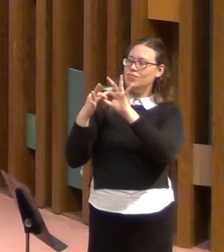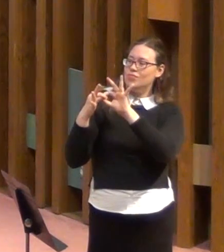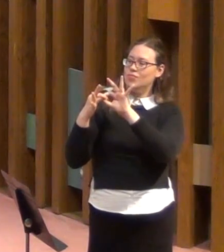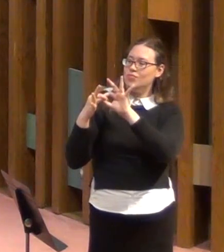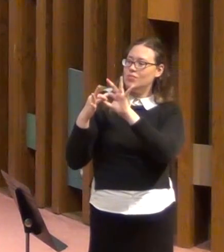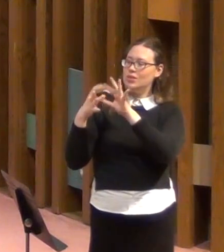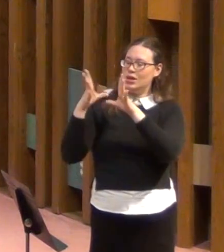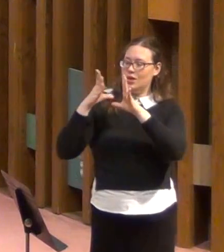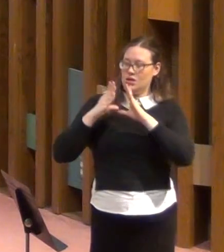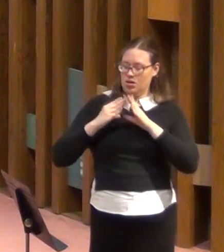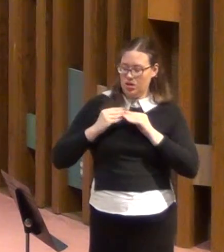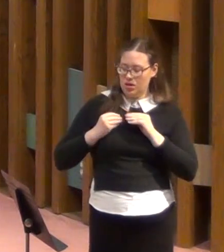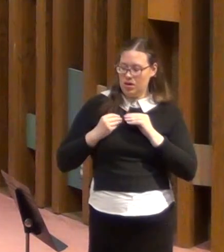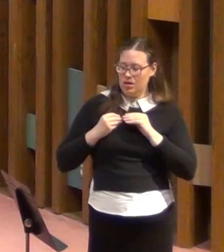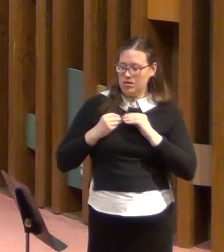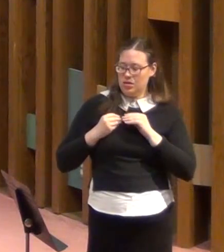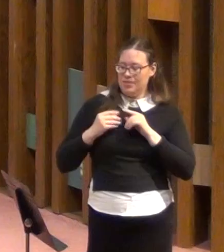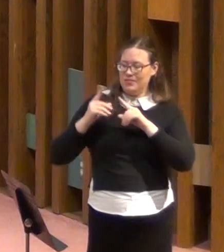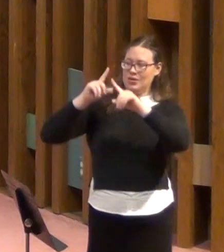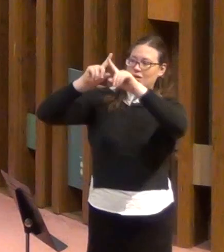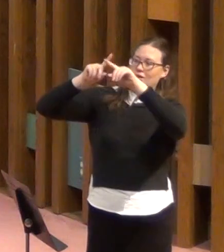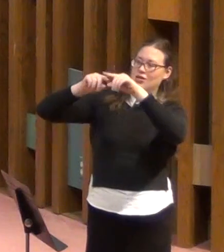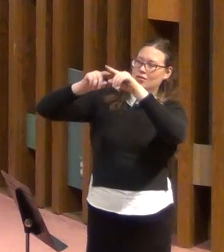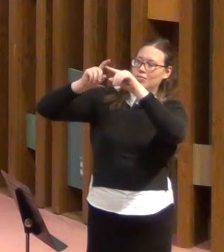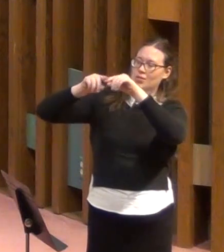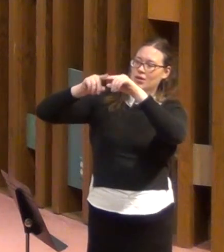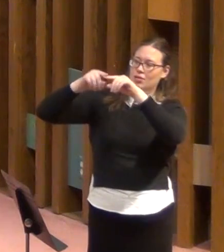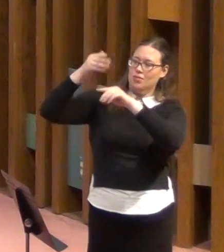upon his strength.